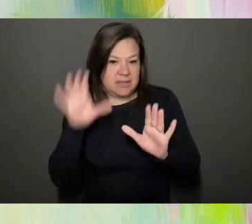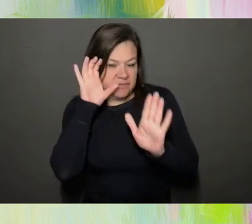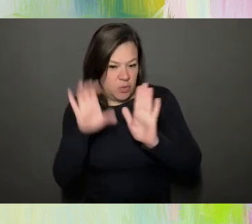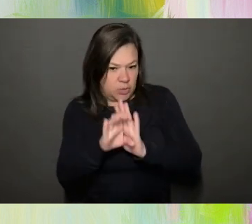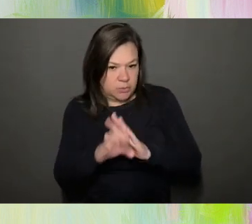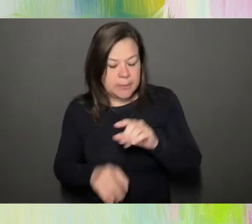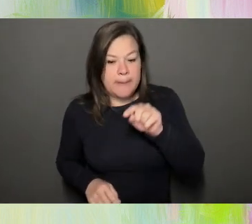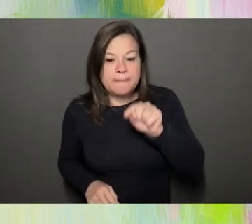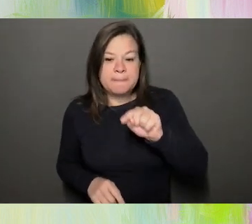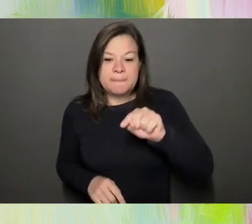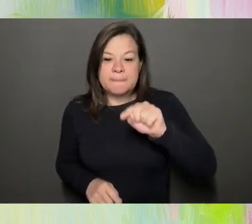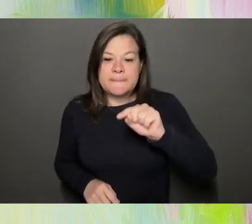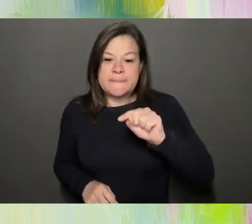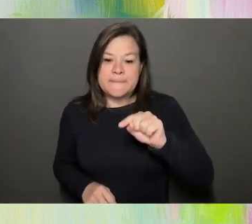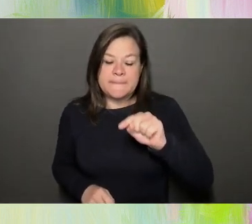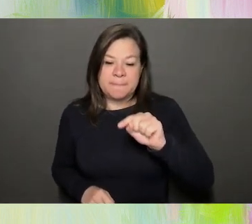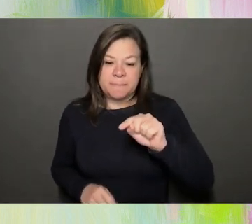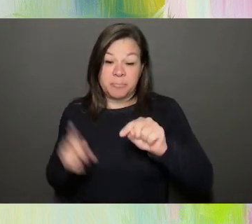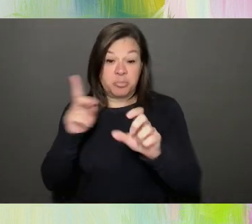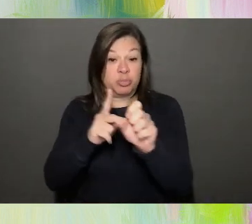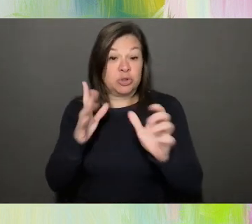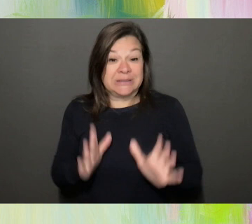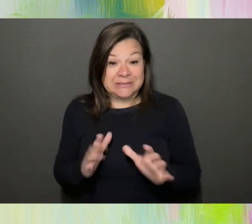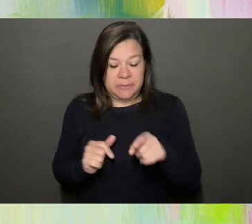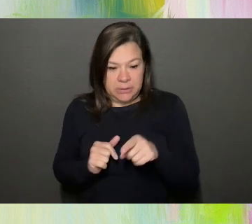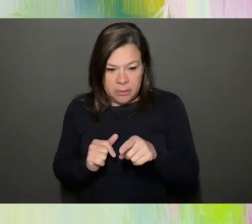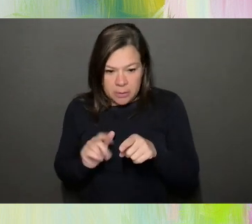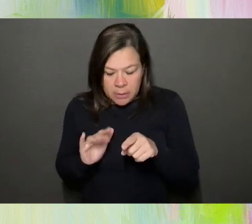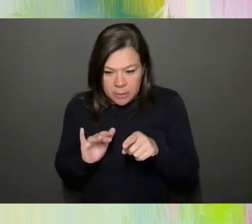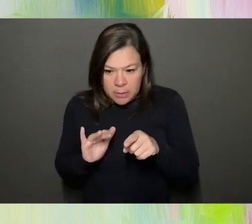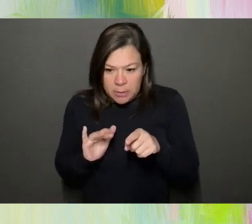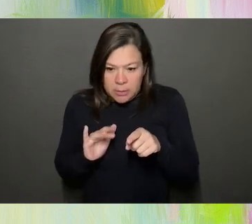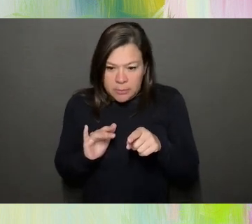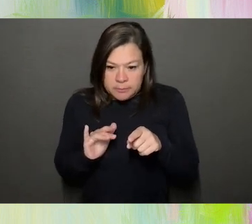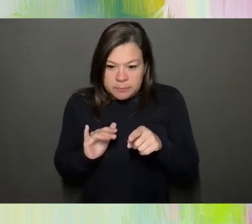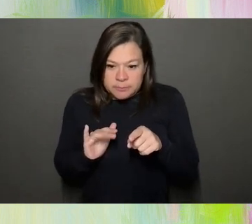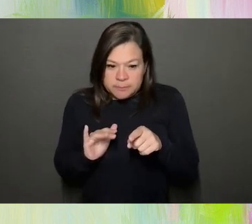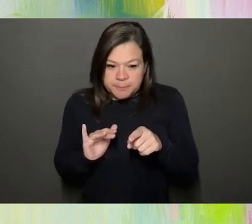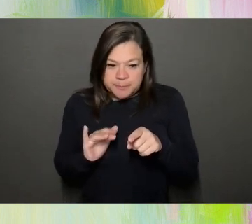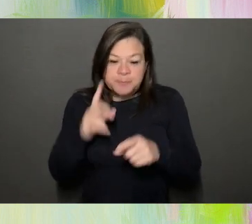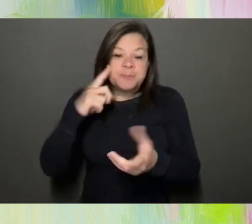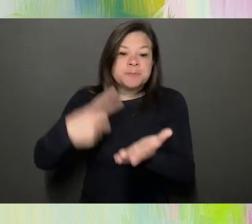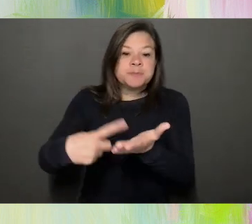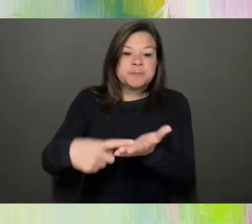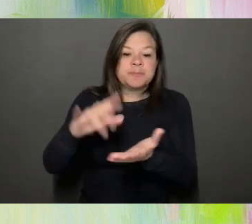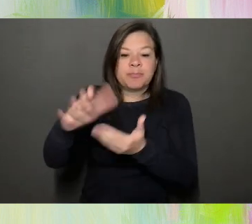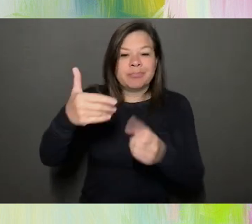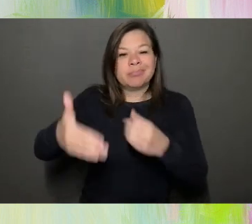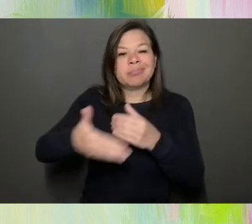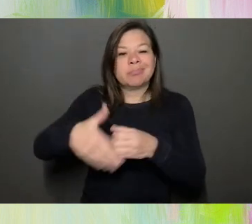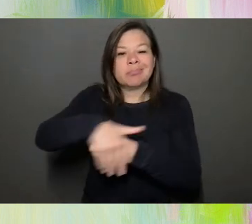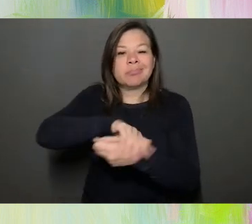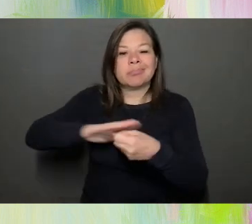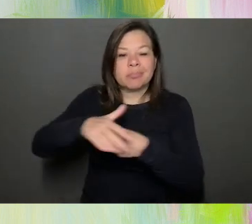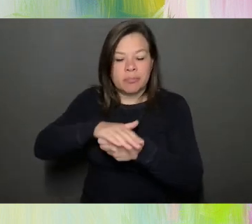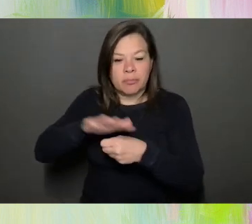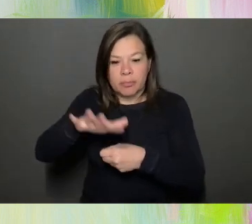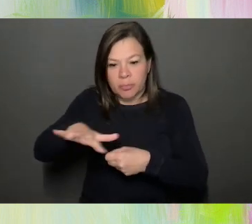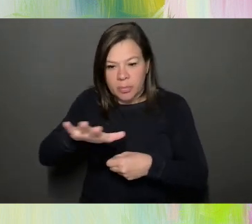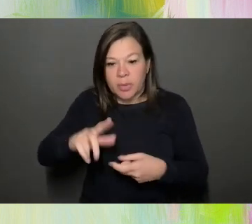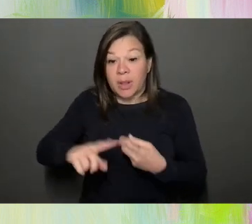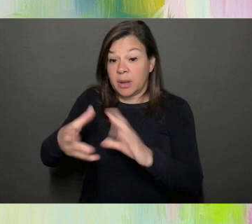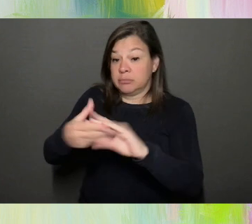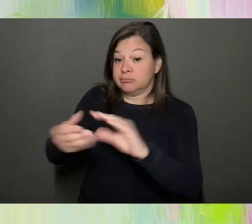and this, uh, participant, uh, was talking about his neighborhood. And he, he said,